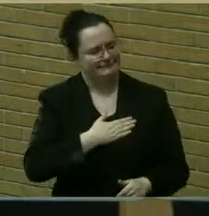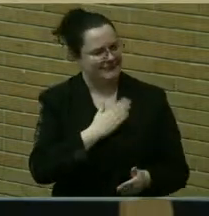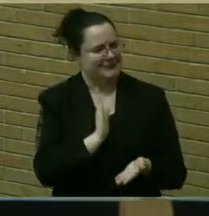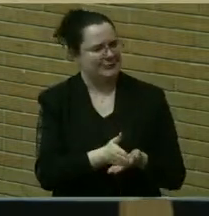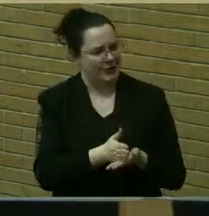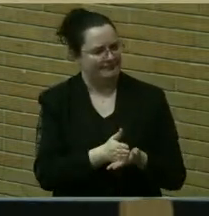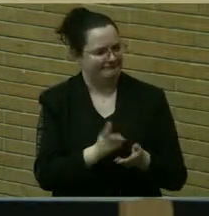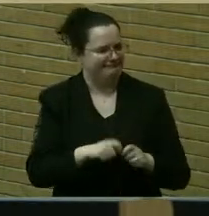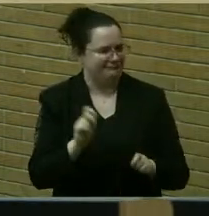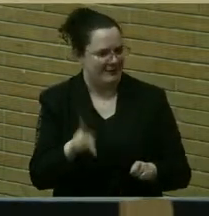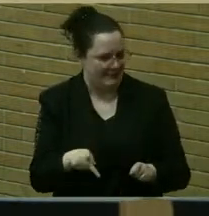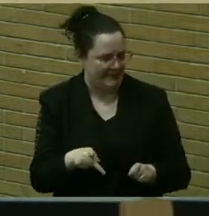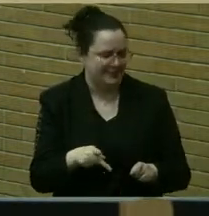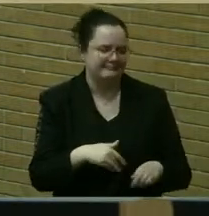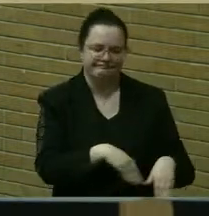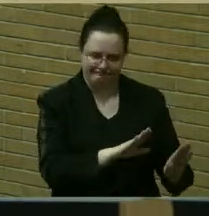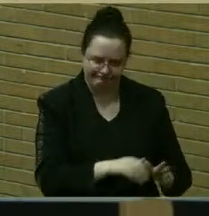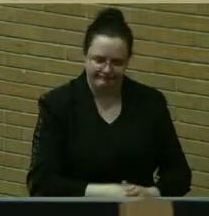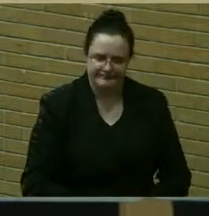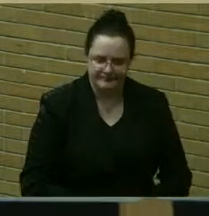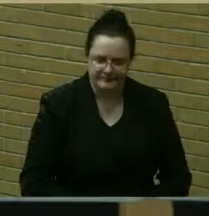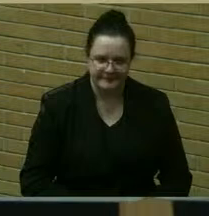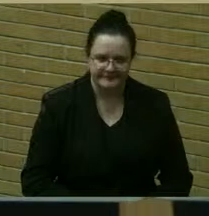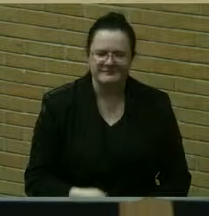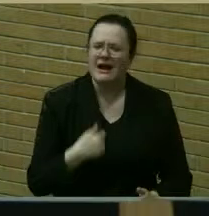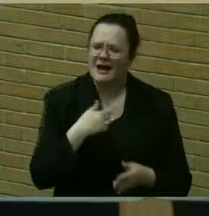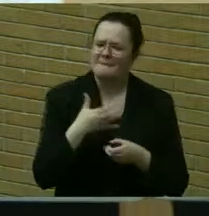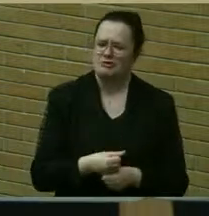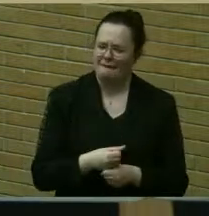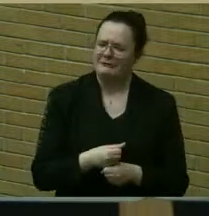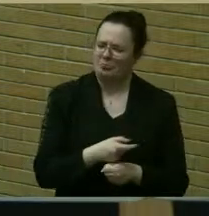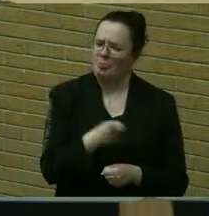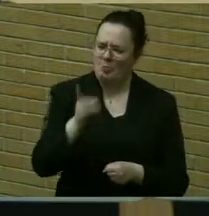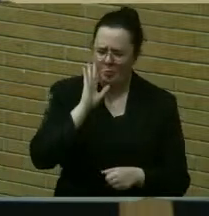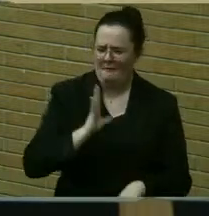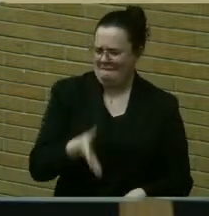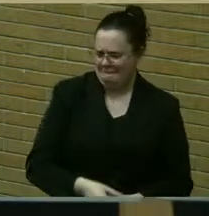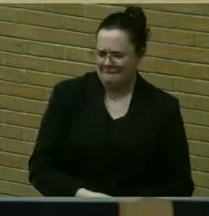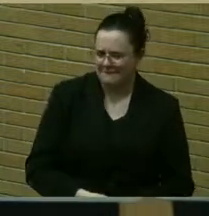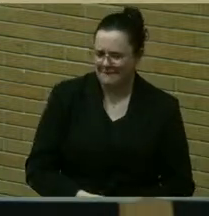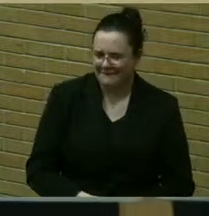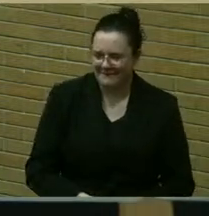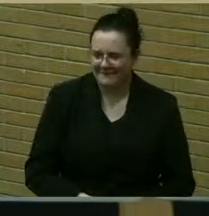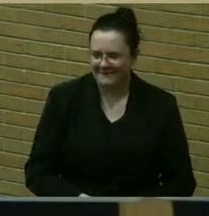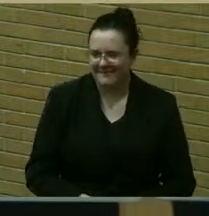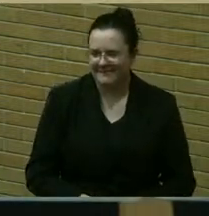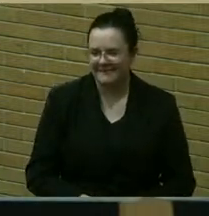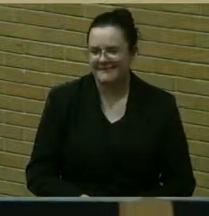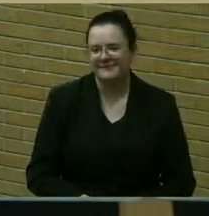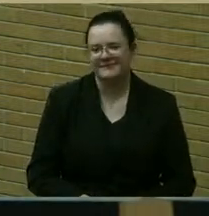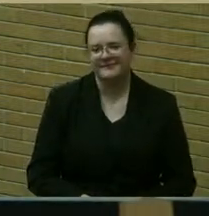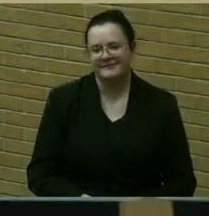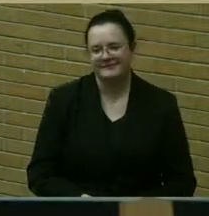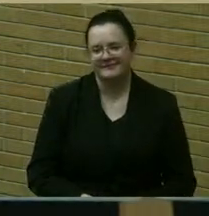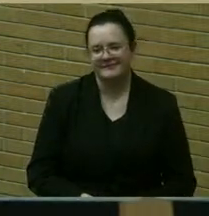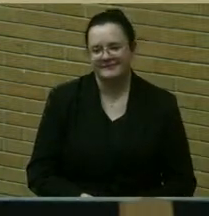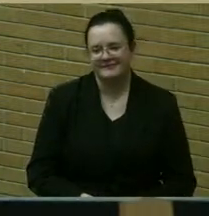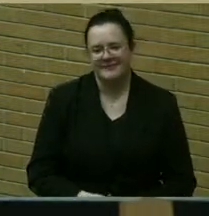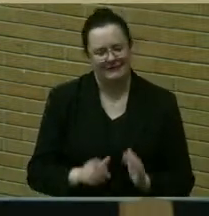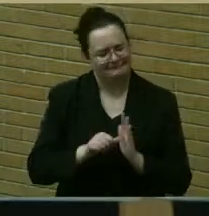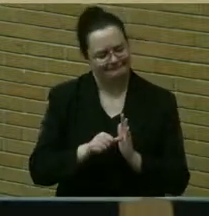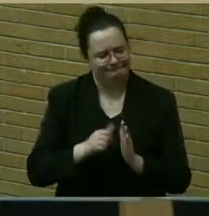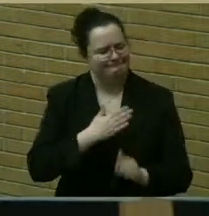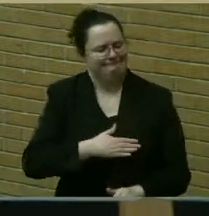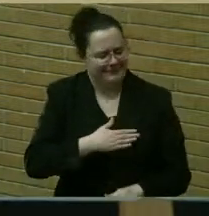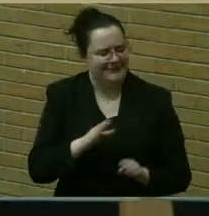even leave the room. So I'm confident we won't have to do that. But please do act